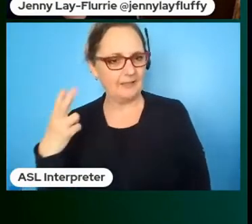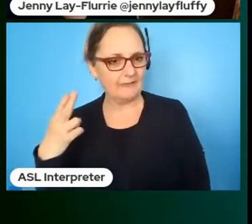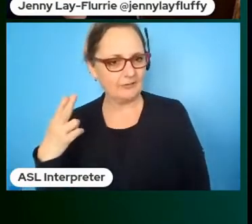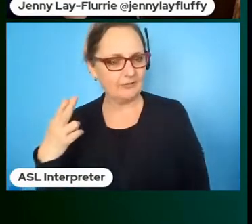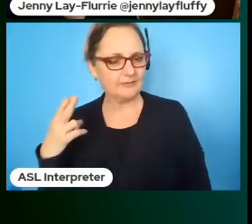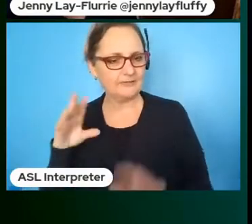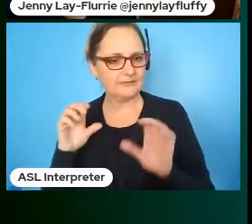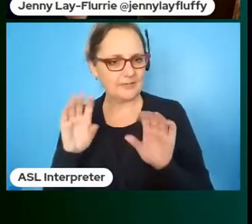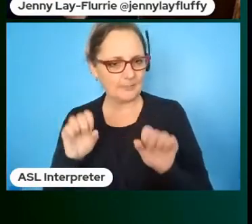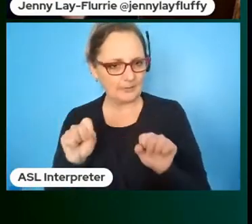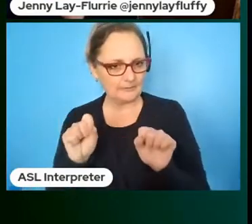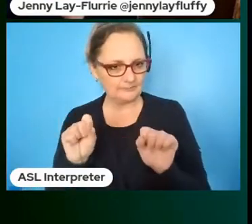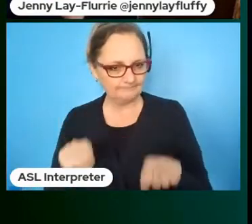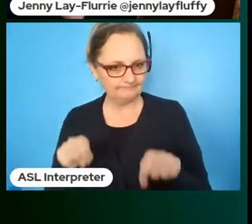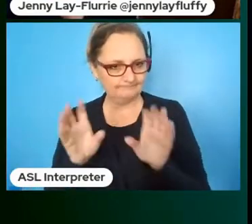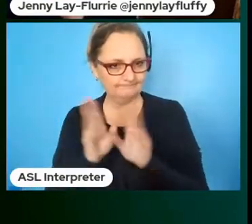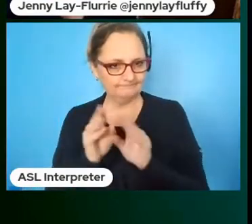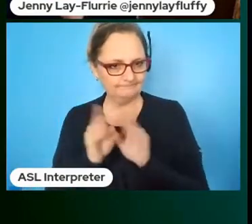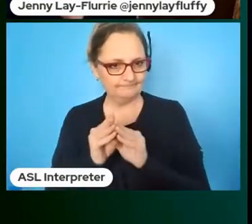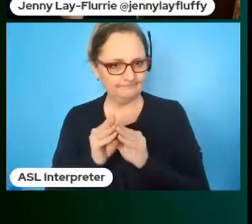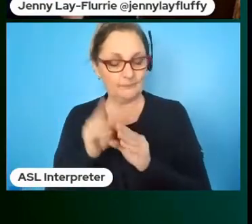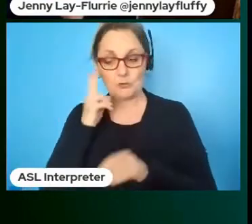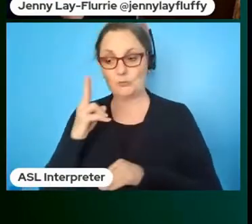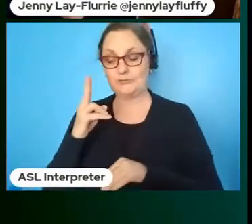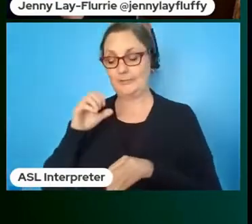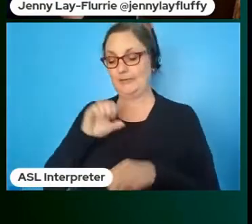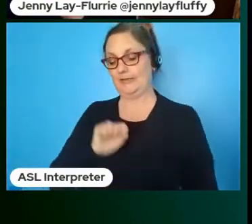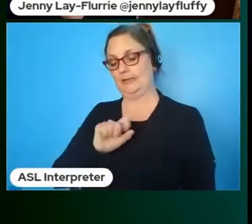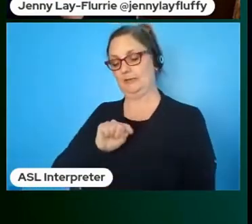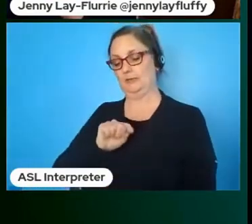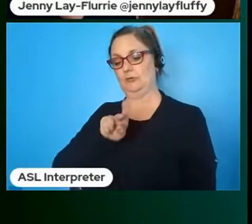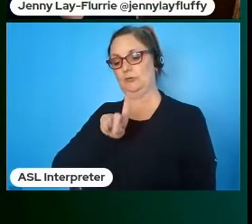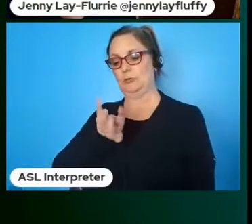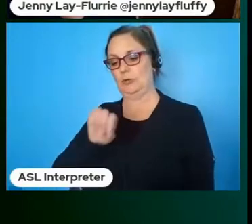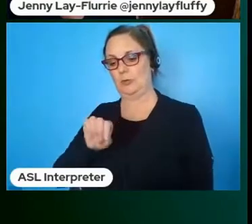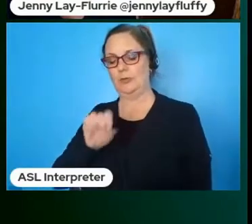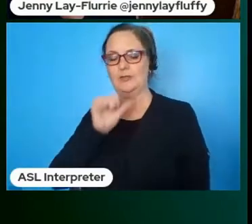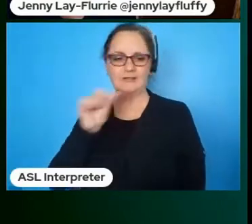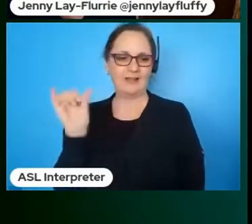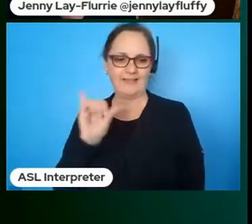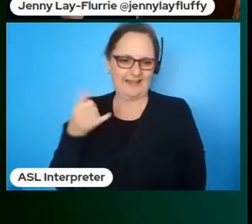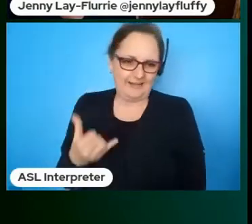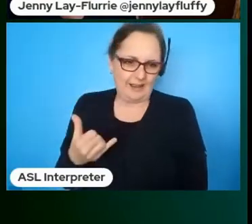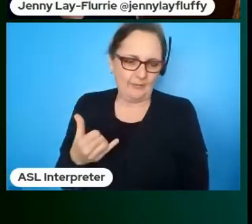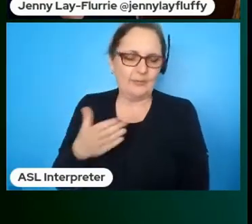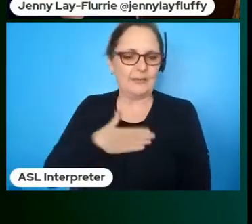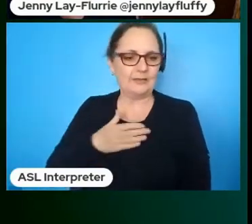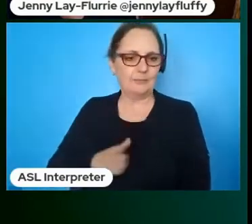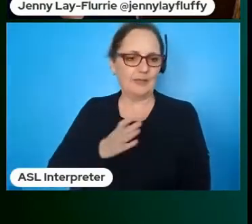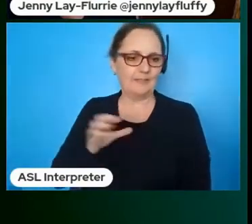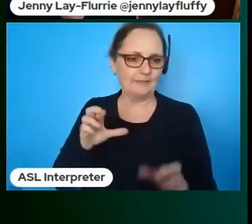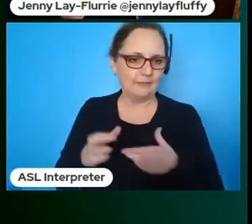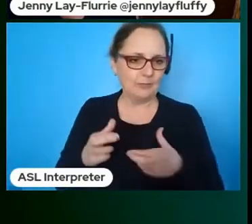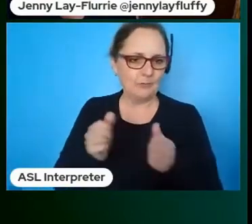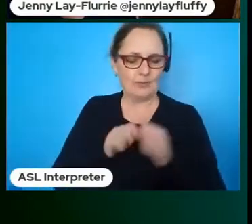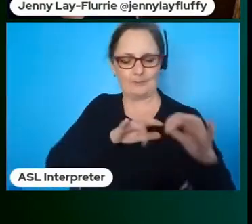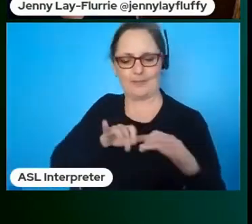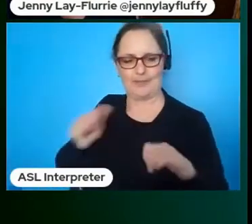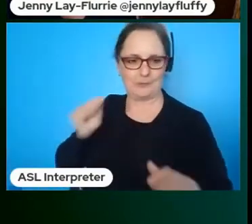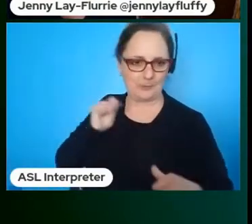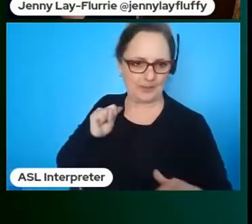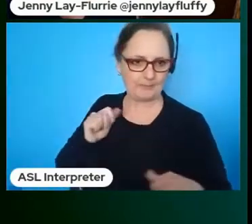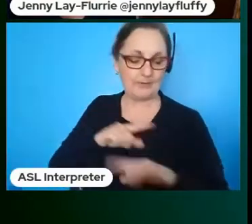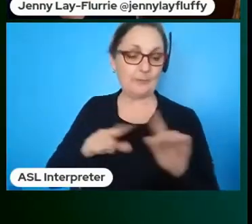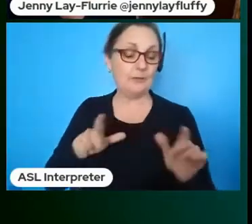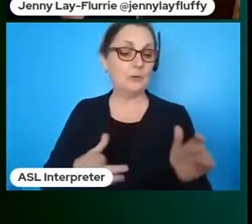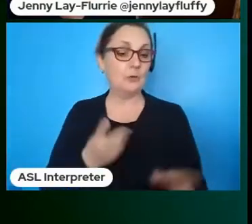you will see me in a studio not in my living room here with my piano behind me but in a proper studio with video cameras on may 5 and 6 and